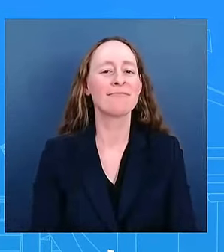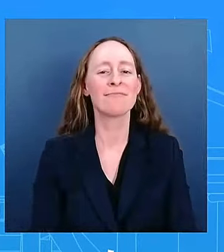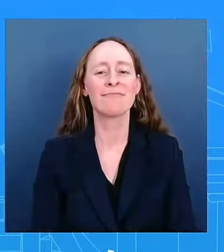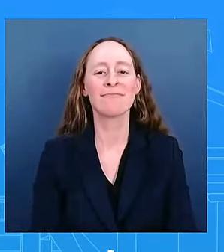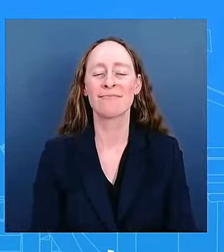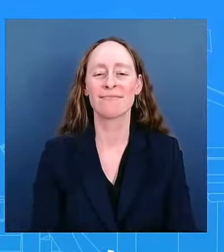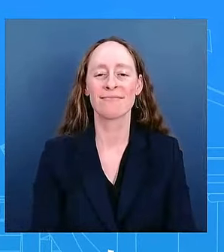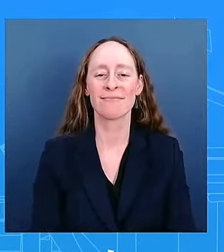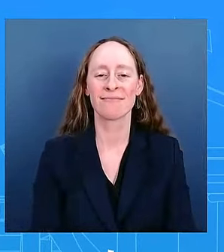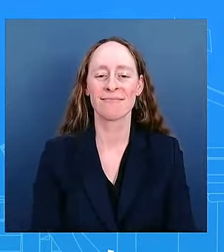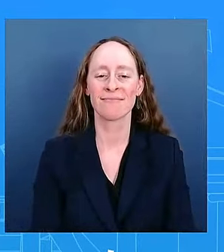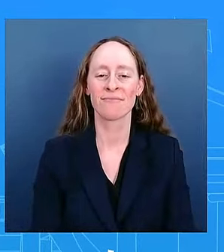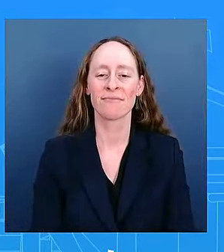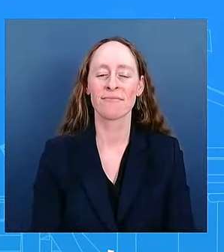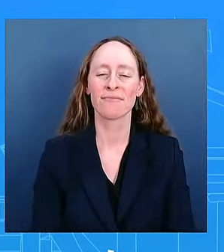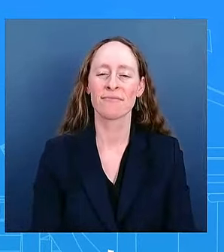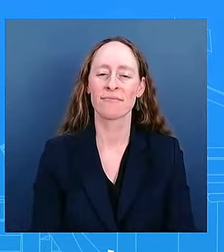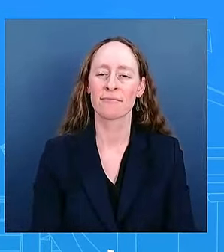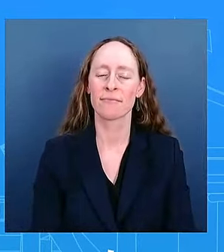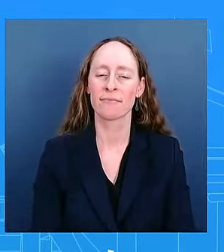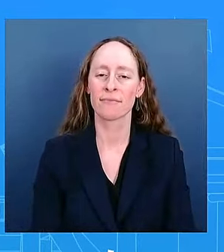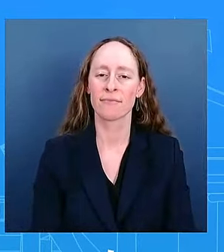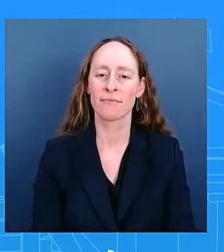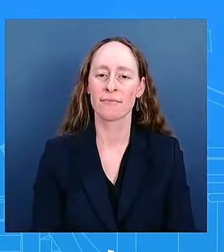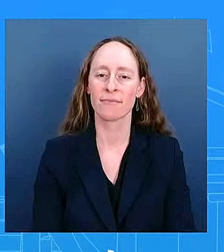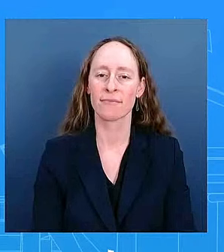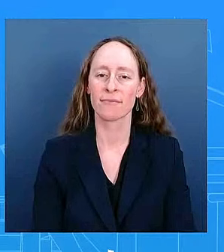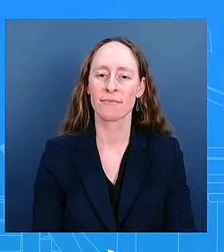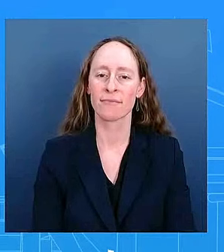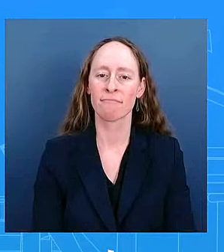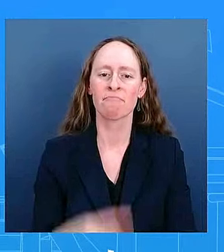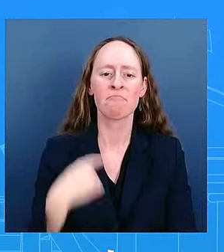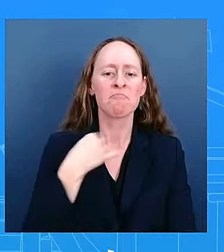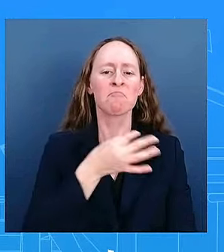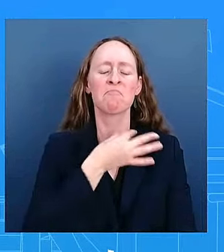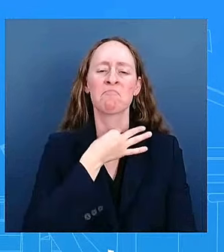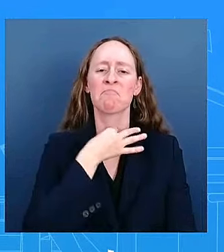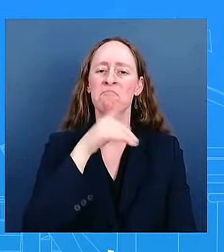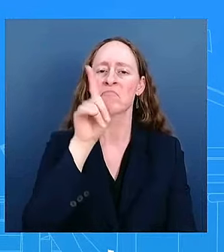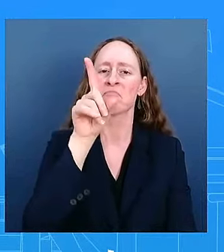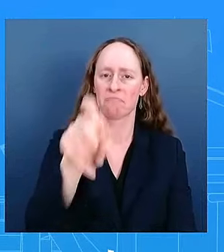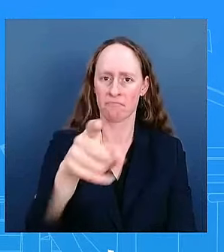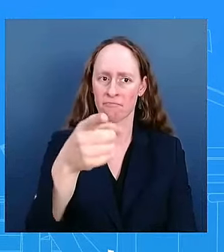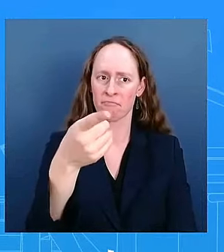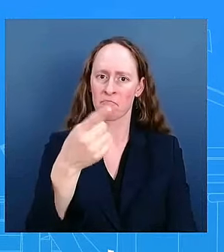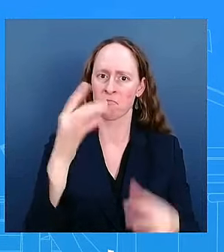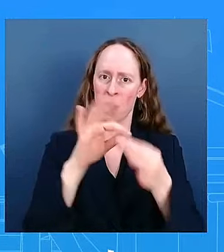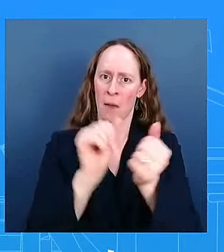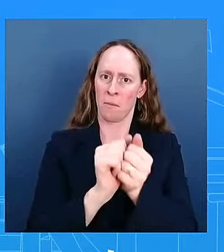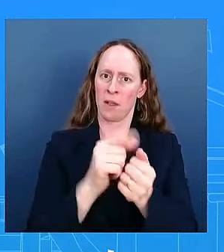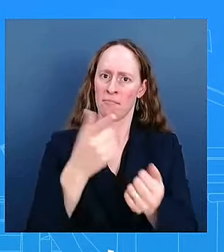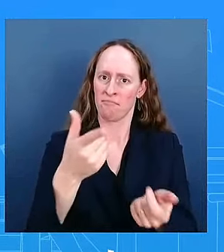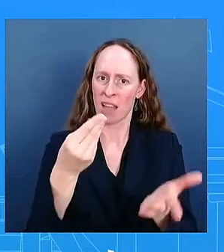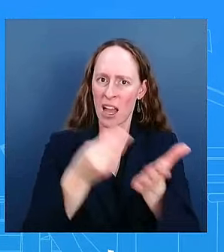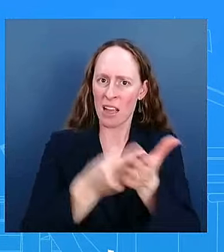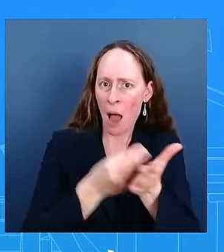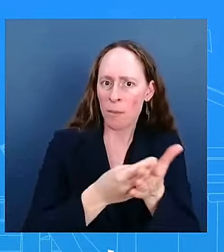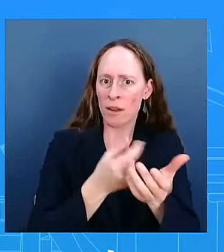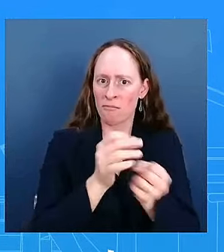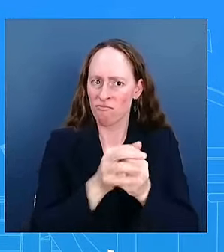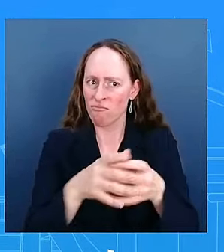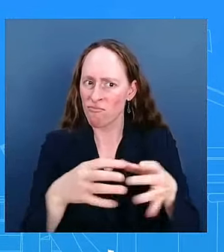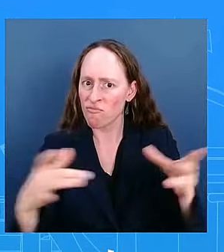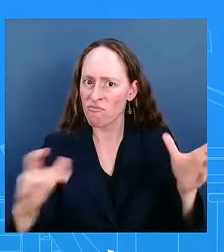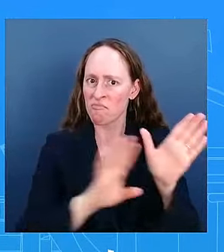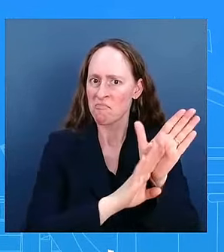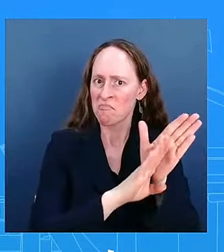point out that economic growth has been the best of any administration since the turn of a century you've had consistently better than expected economic data